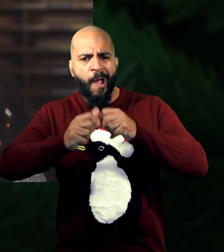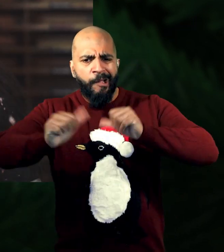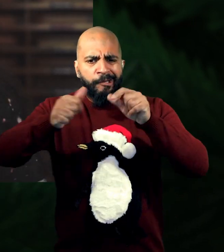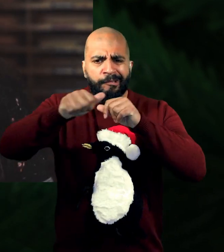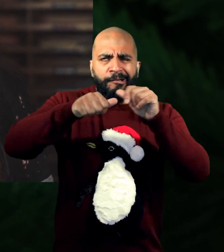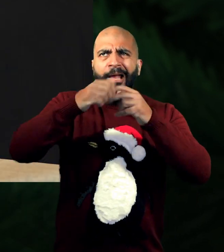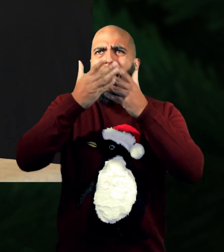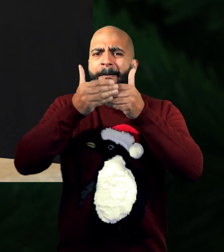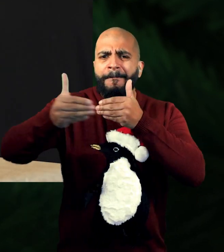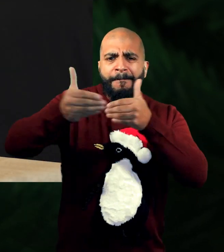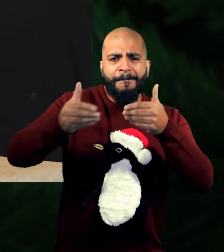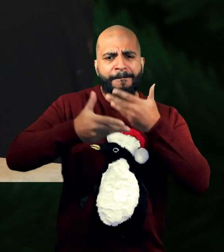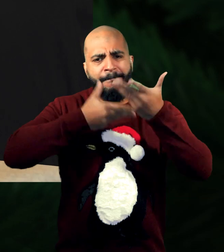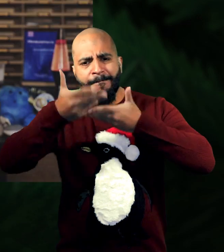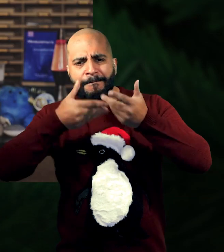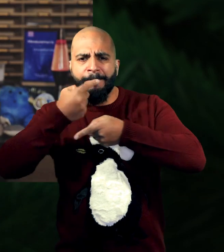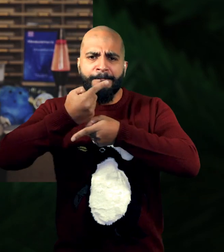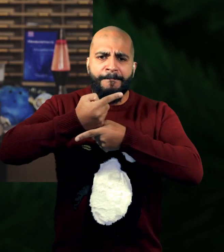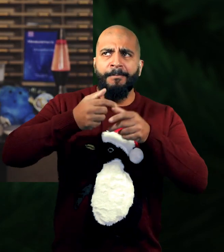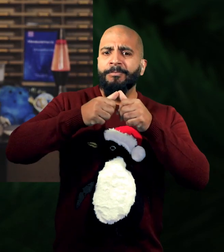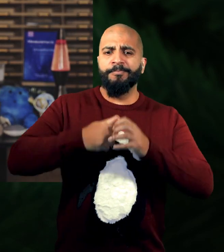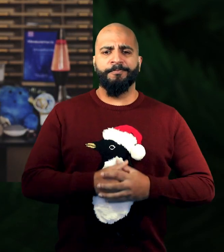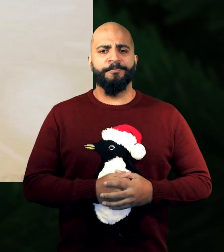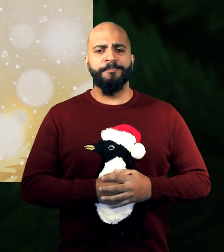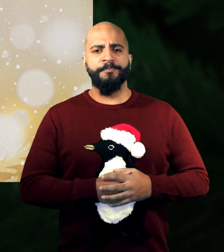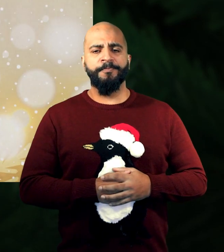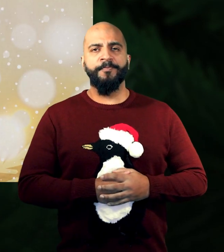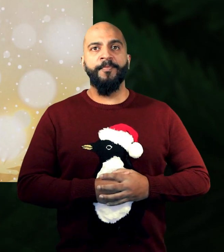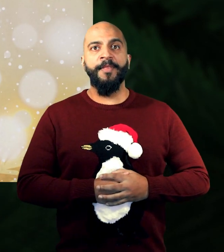how physicists measure very, very large distances.